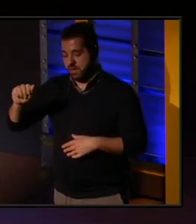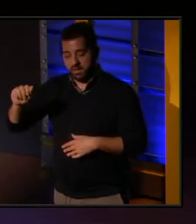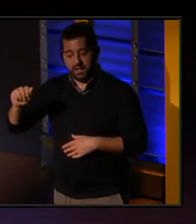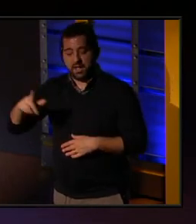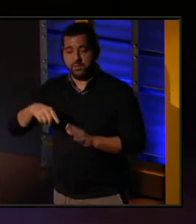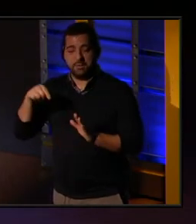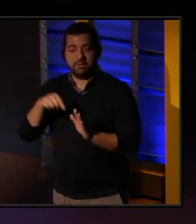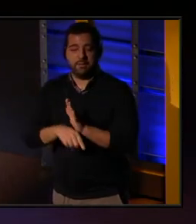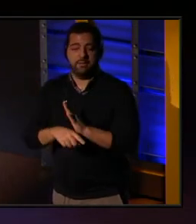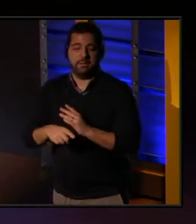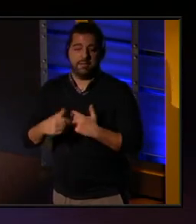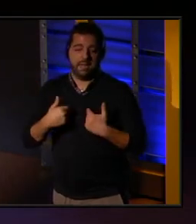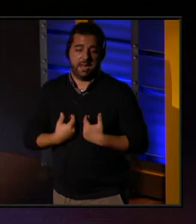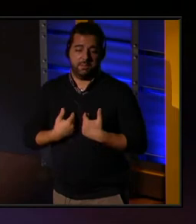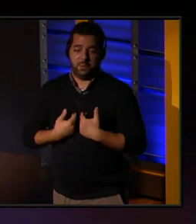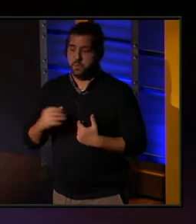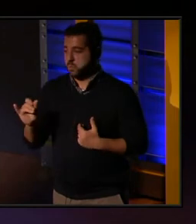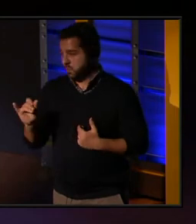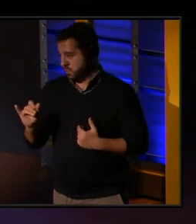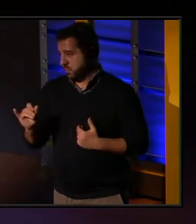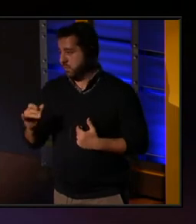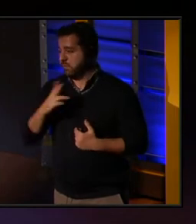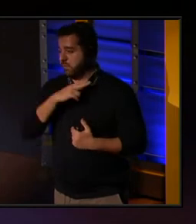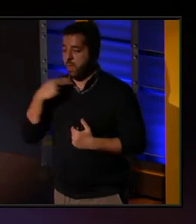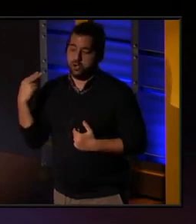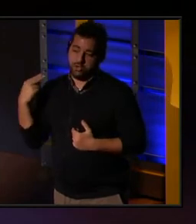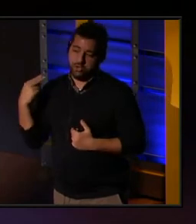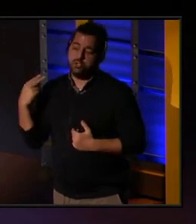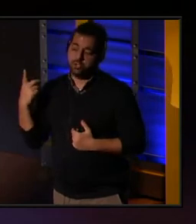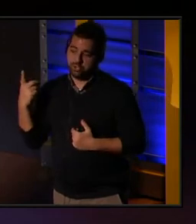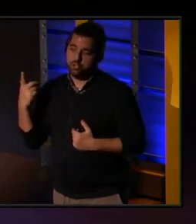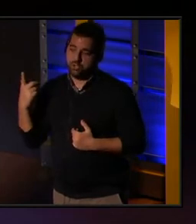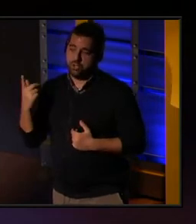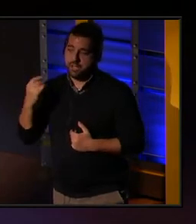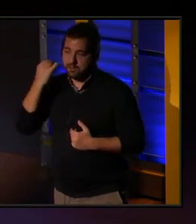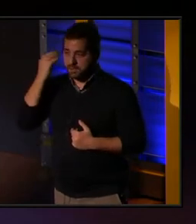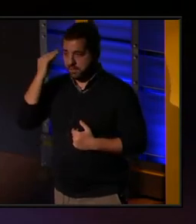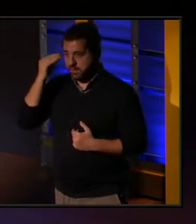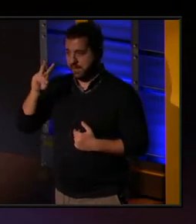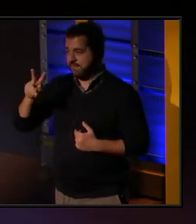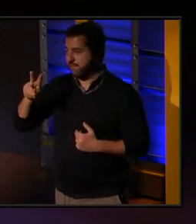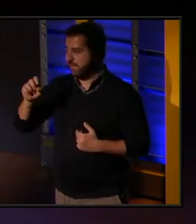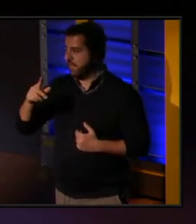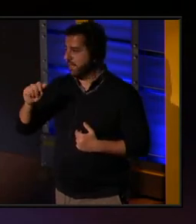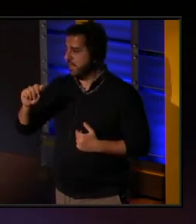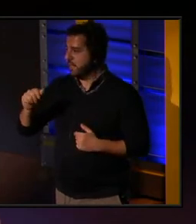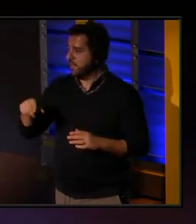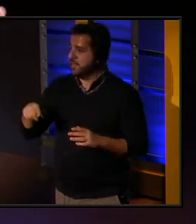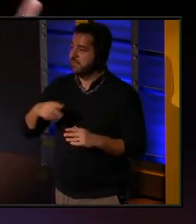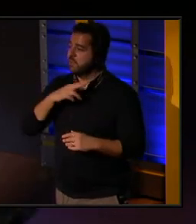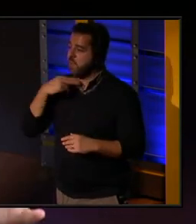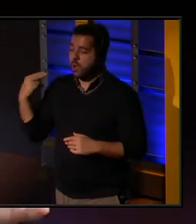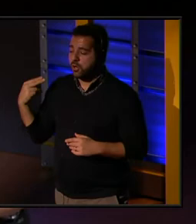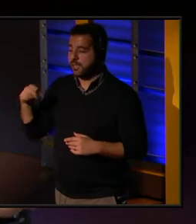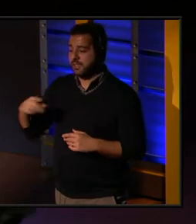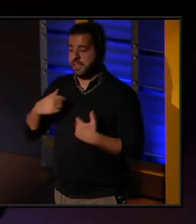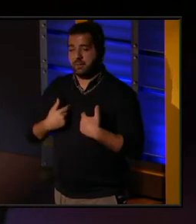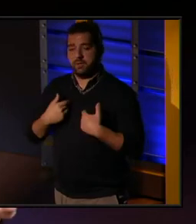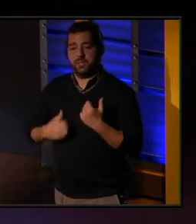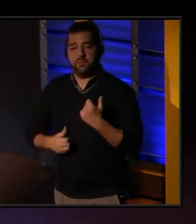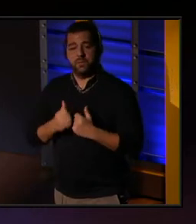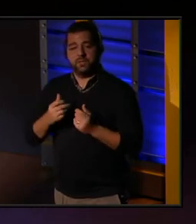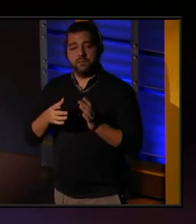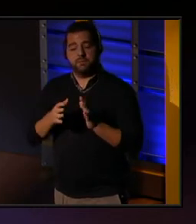slaughter the animals. And so you would, and so when you think about that, if the biga gets to slaughter the animals, the most important part of